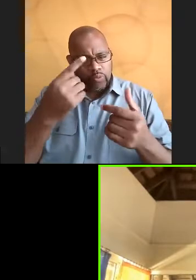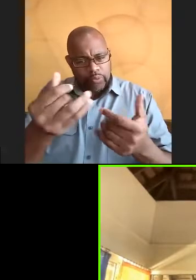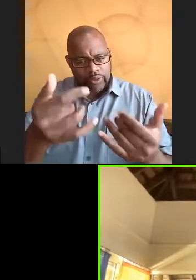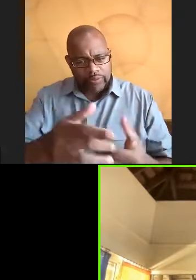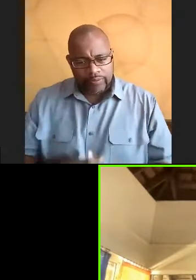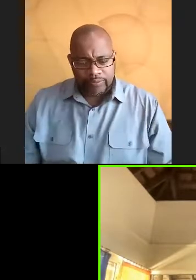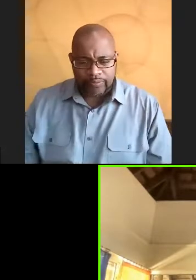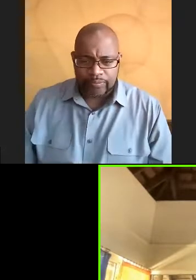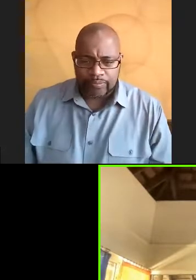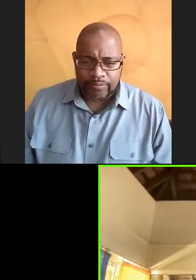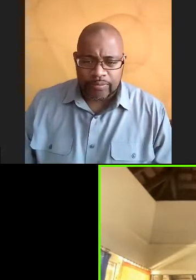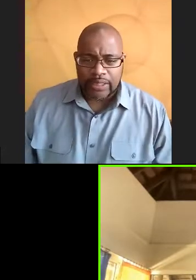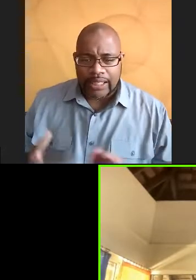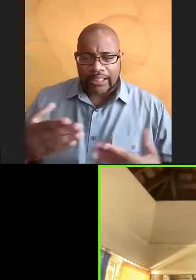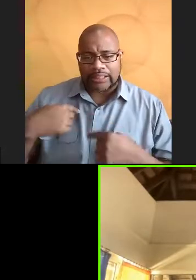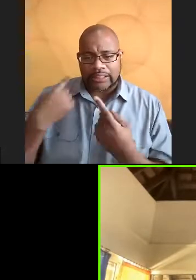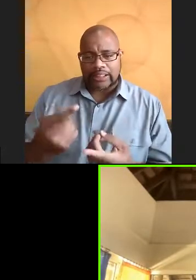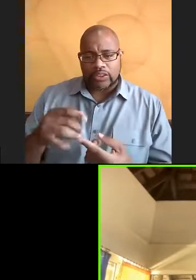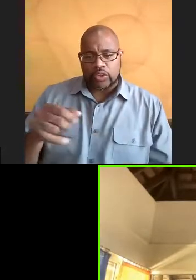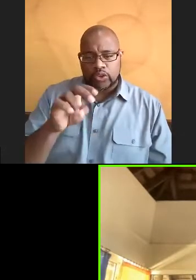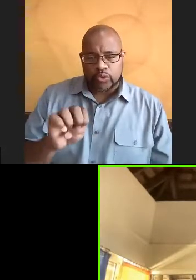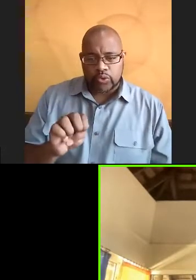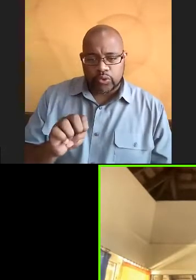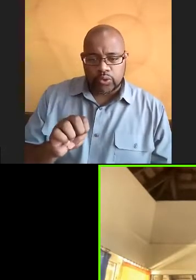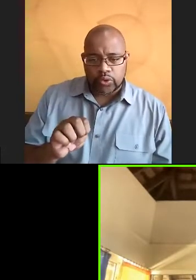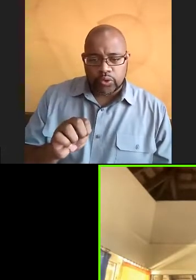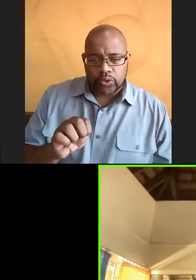Oh, we have been here since June.